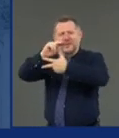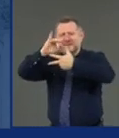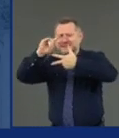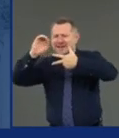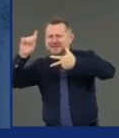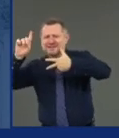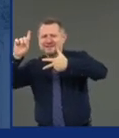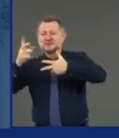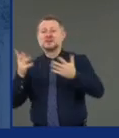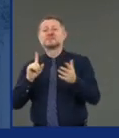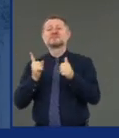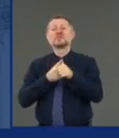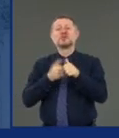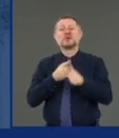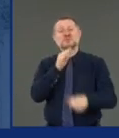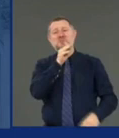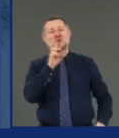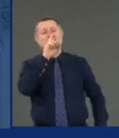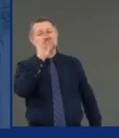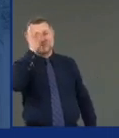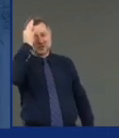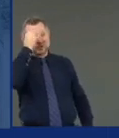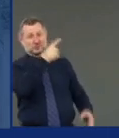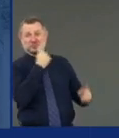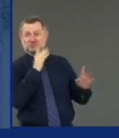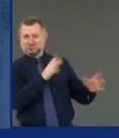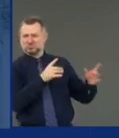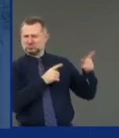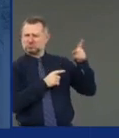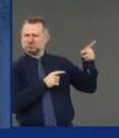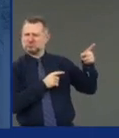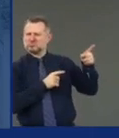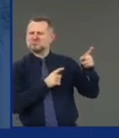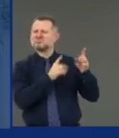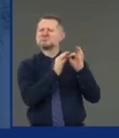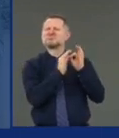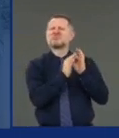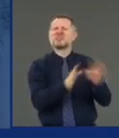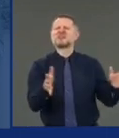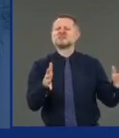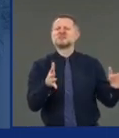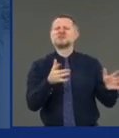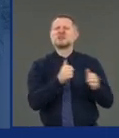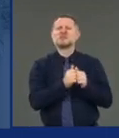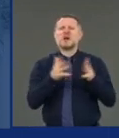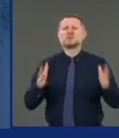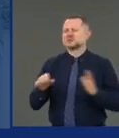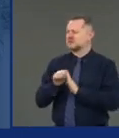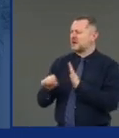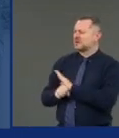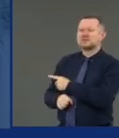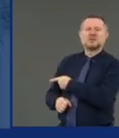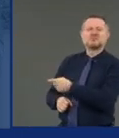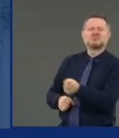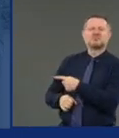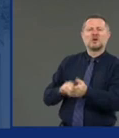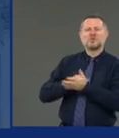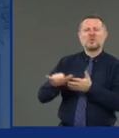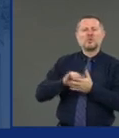Mr. Federal Legislator, you're nothing without the states and you represent the United